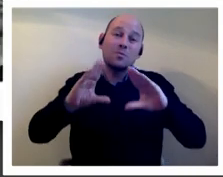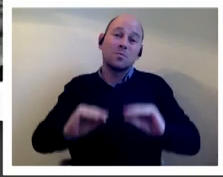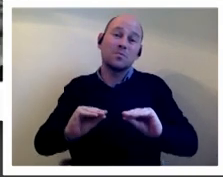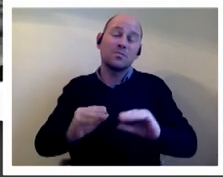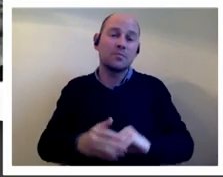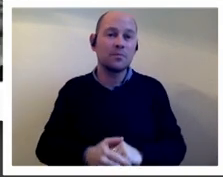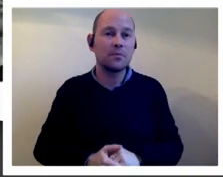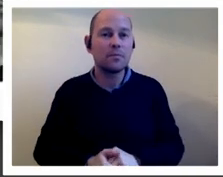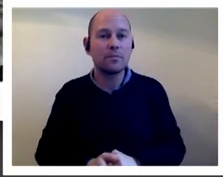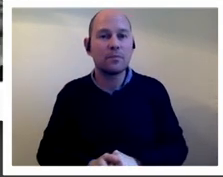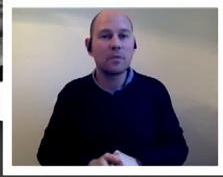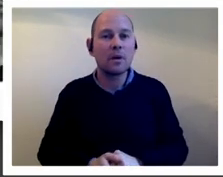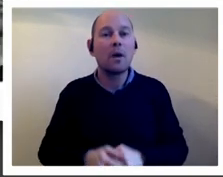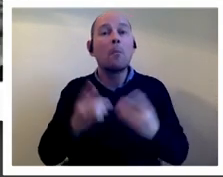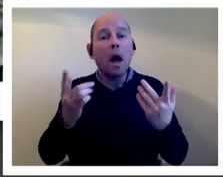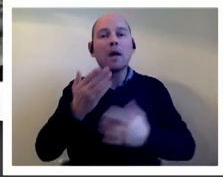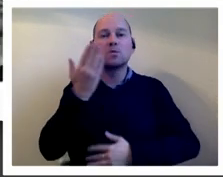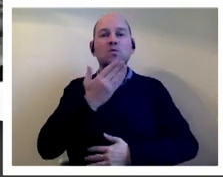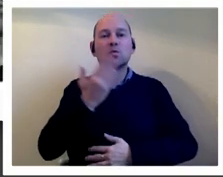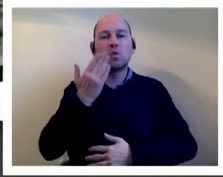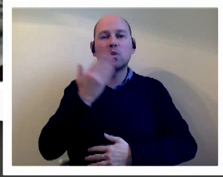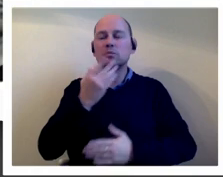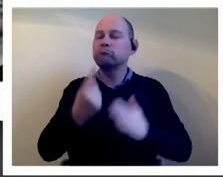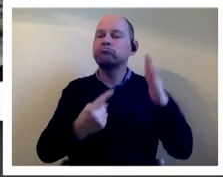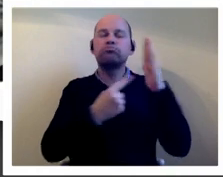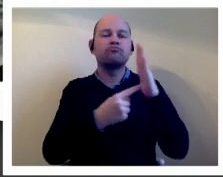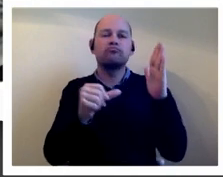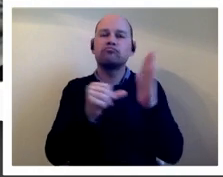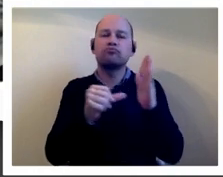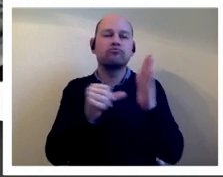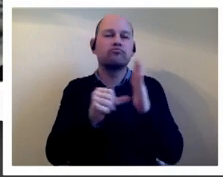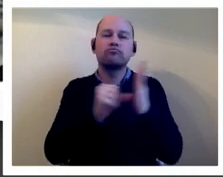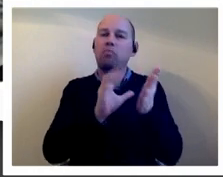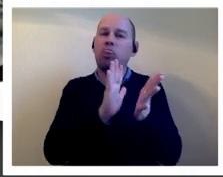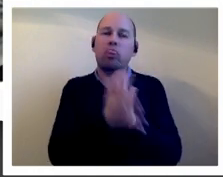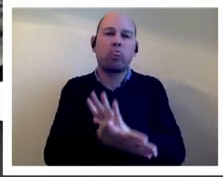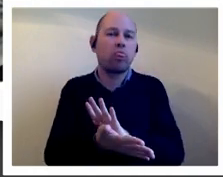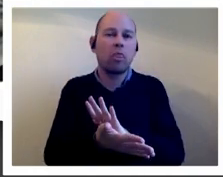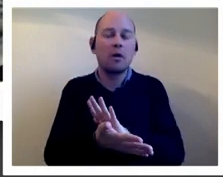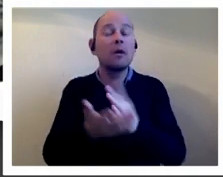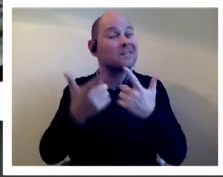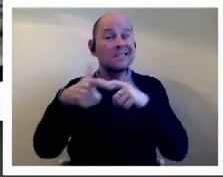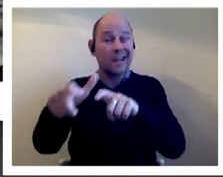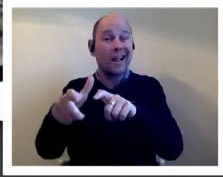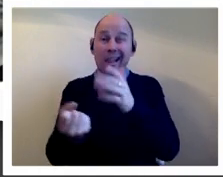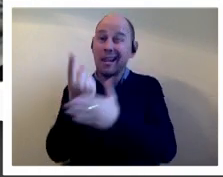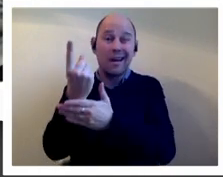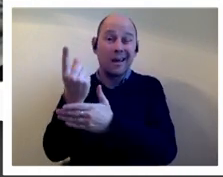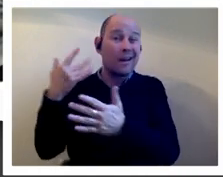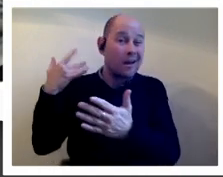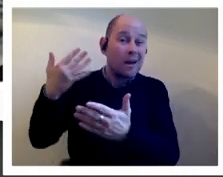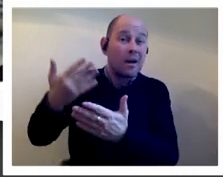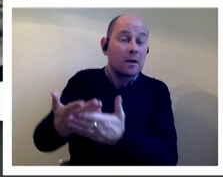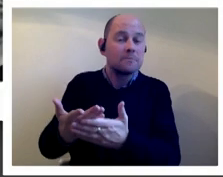but it was in schools i think where the main damage was done and actually i think still continues to be done section